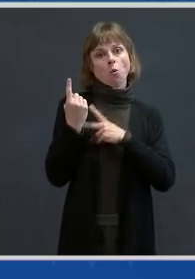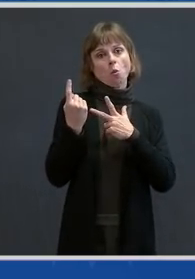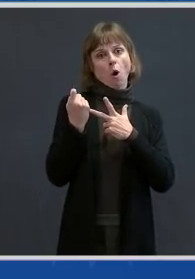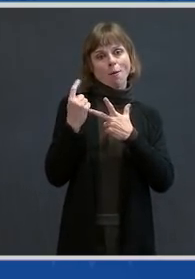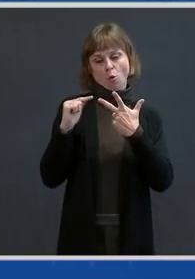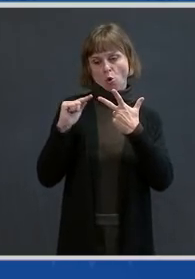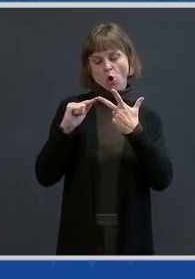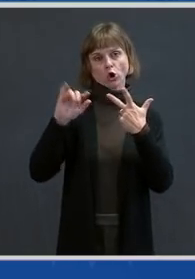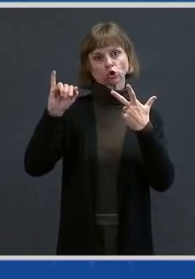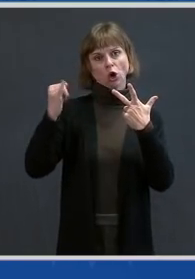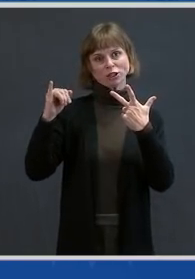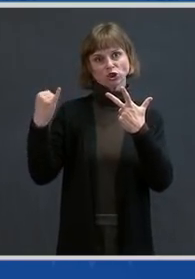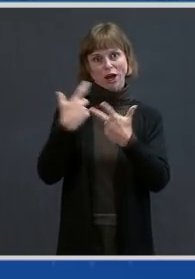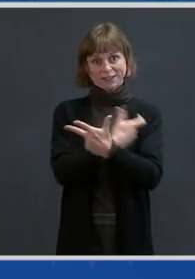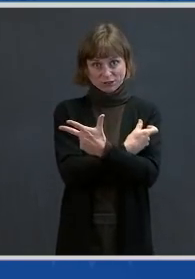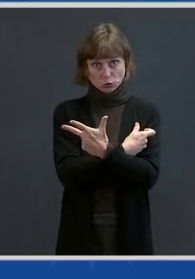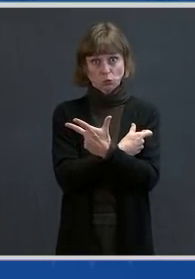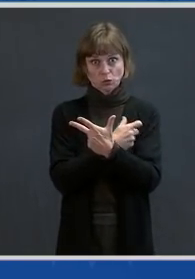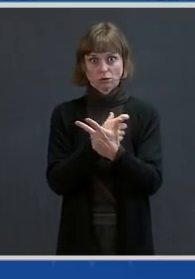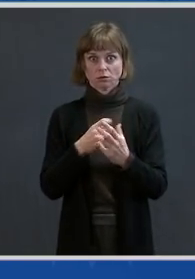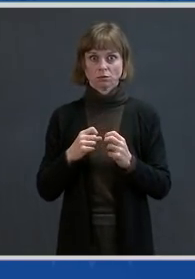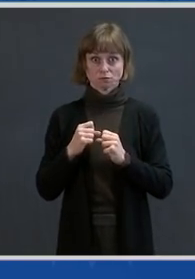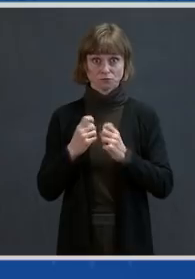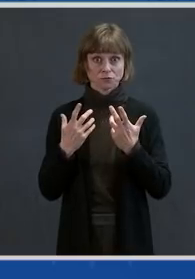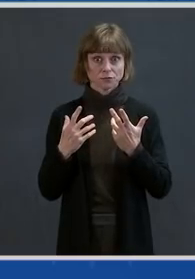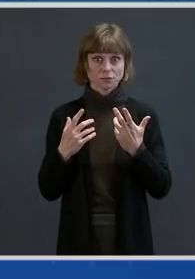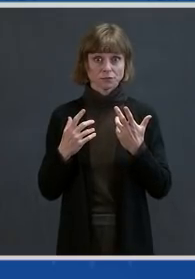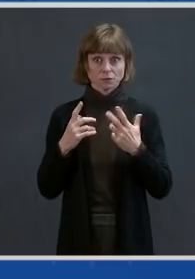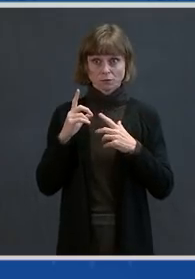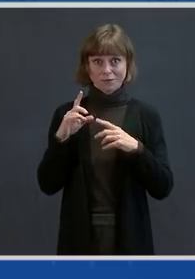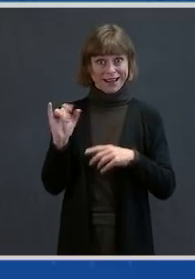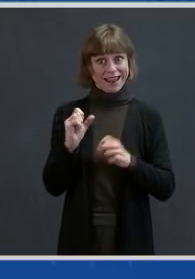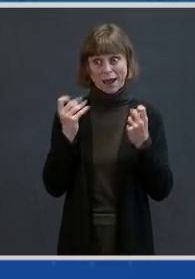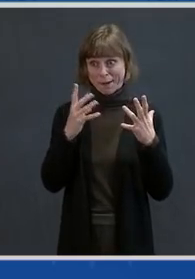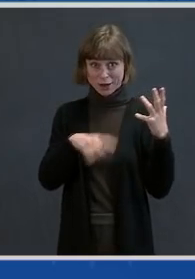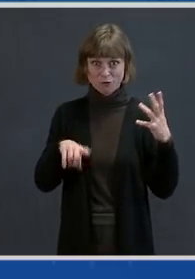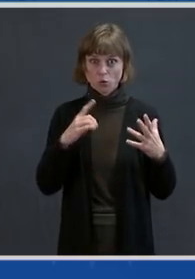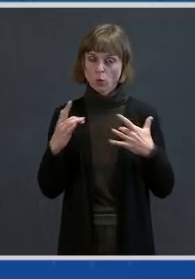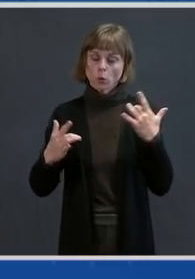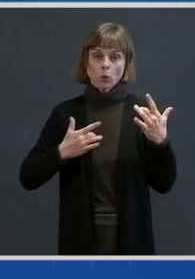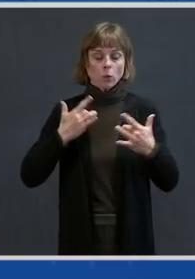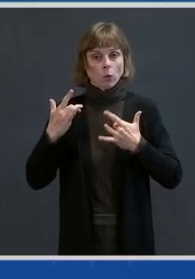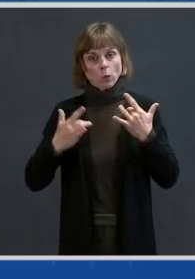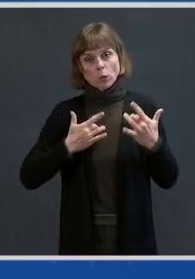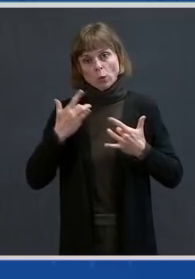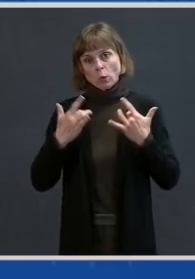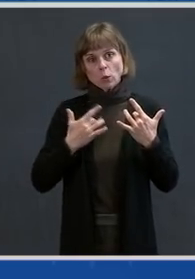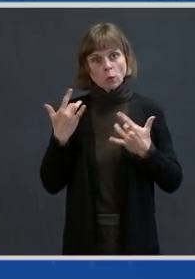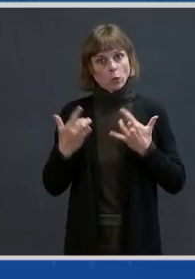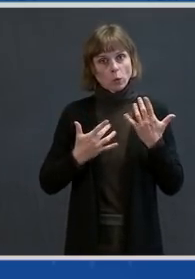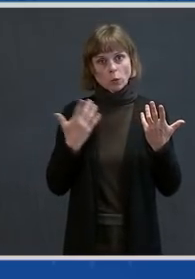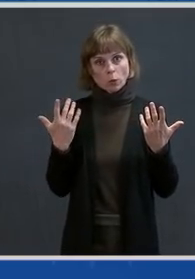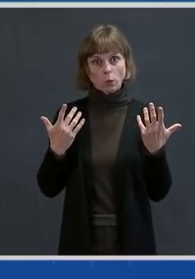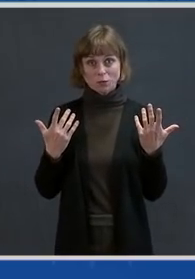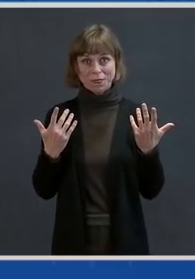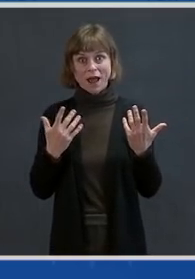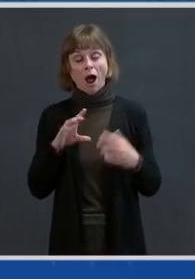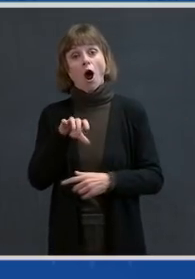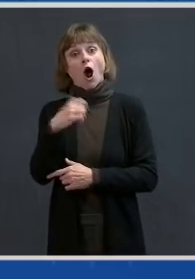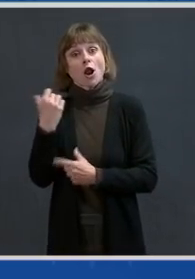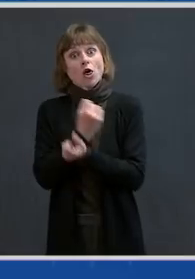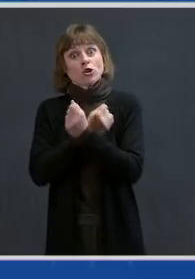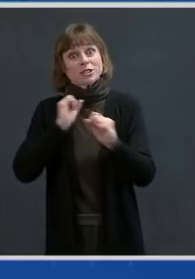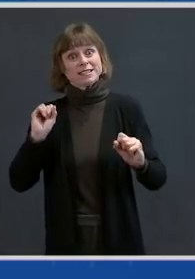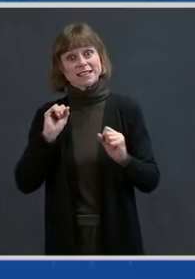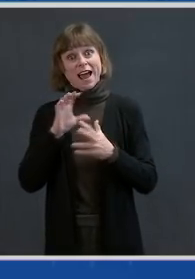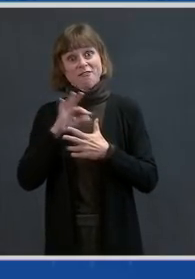& Johnson COVID-19 vaccine. Like many of you, I'm excited about news that another safe and effective vaccine option